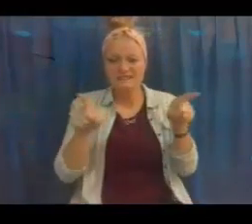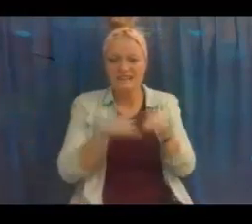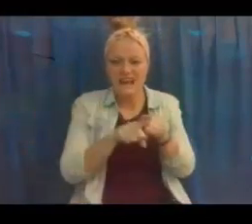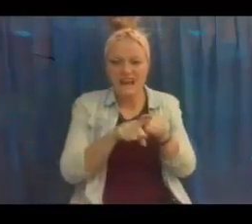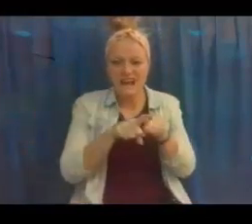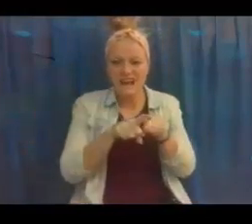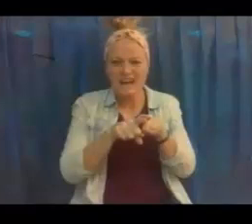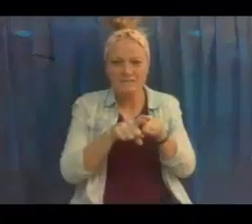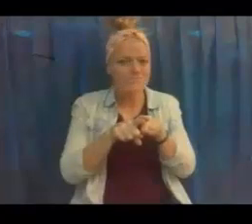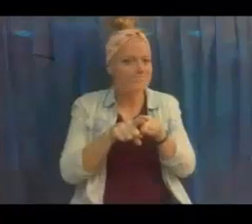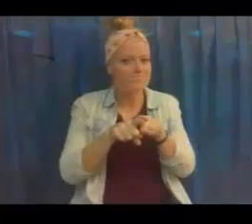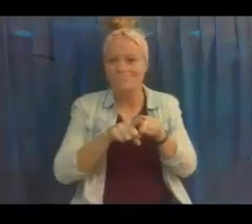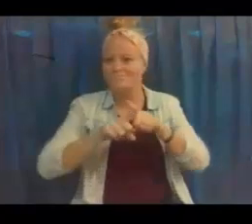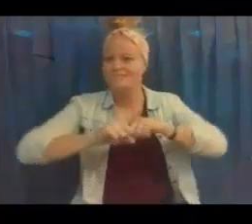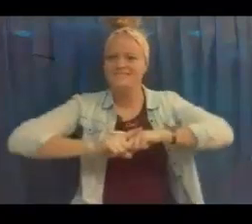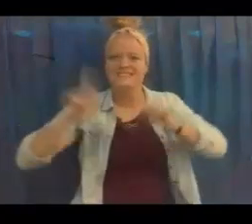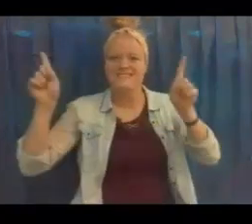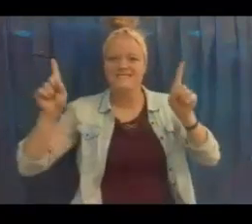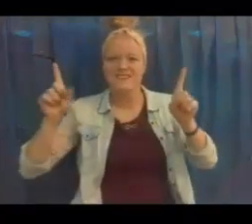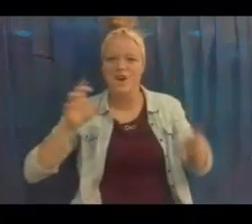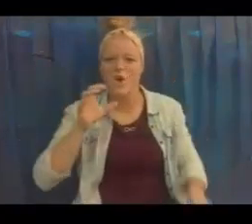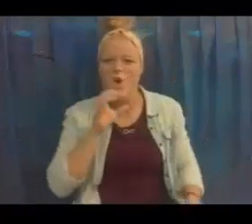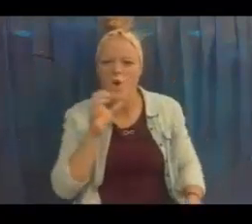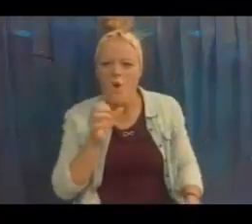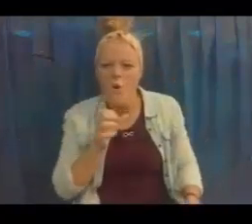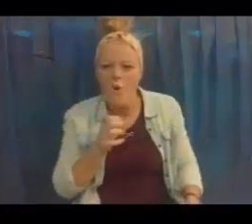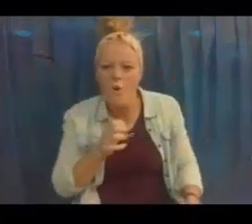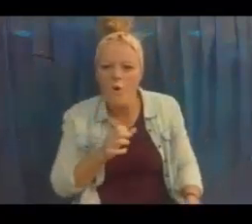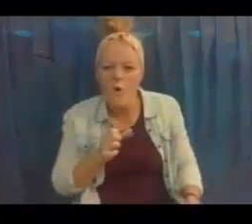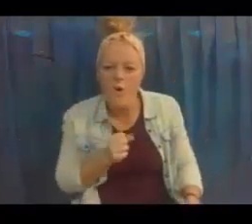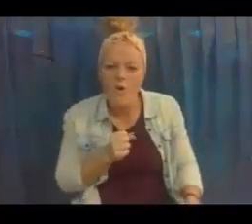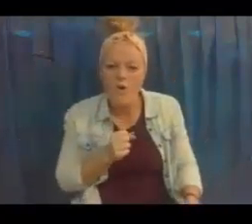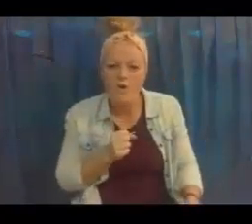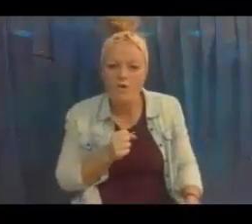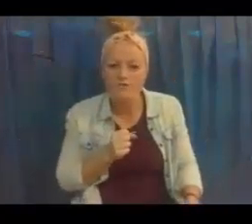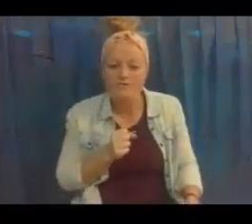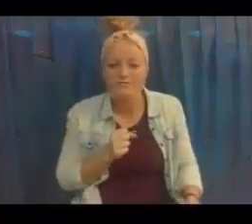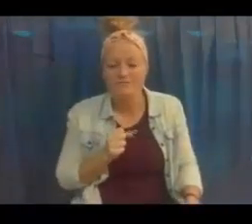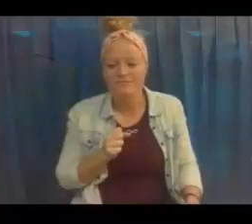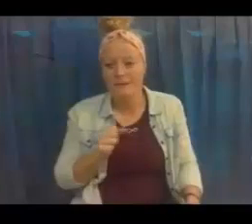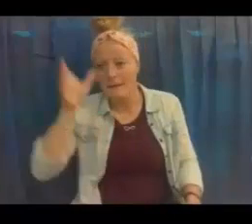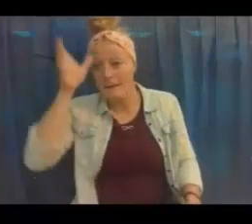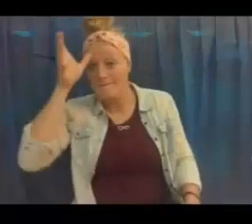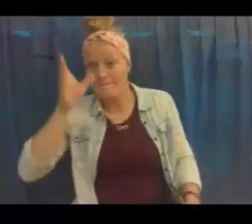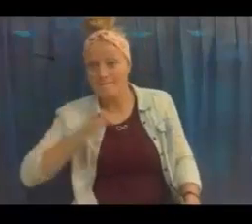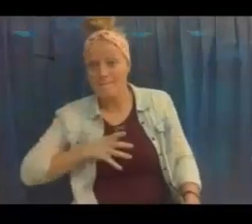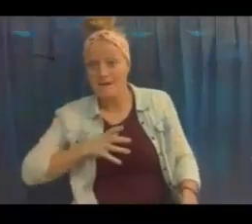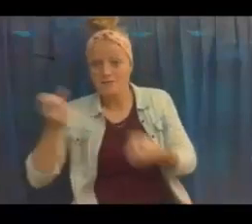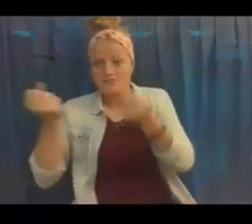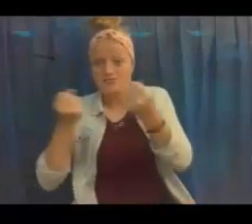This car, is it the same as the red car? Nope, it's different. It's old.